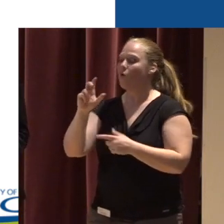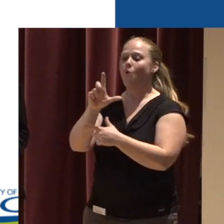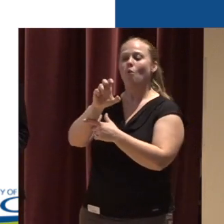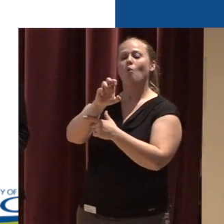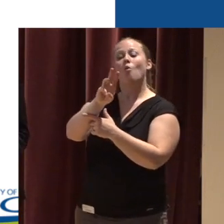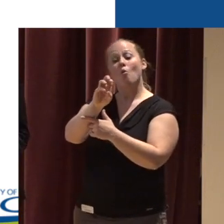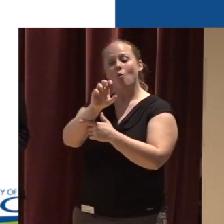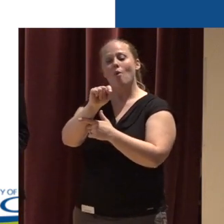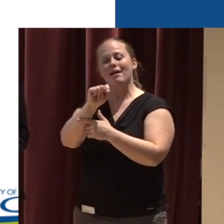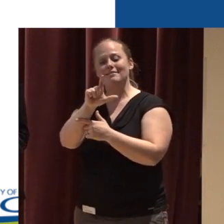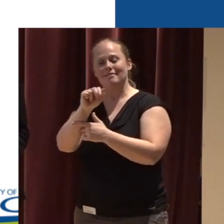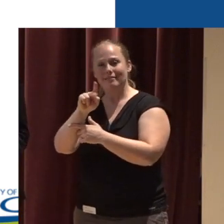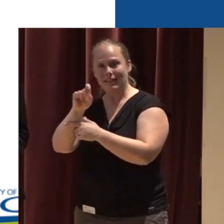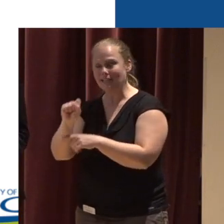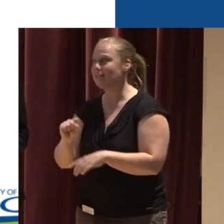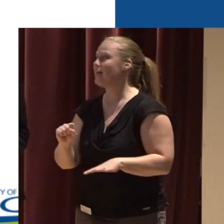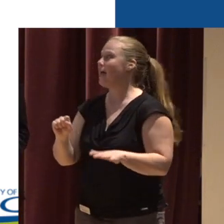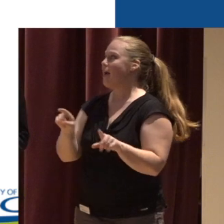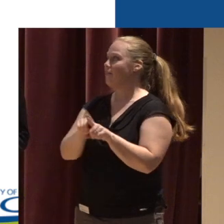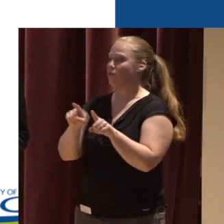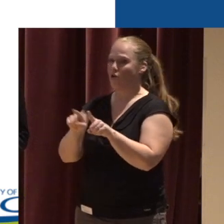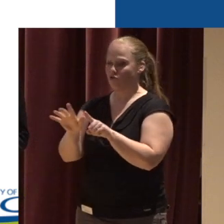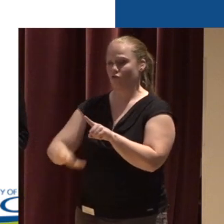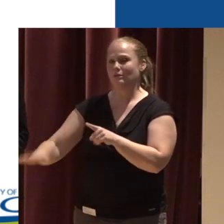projects It's dotted across the landscape